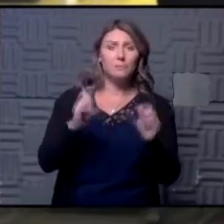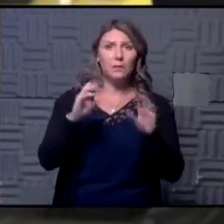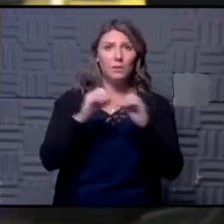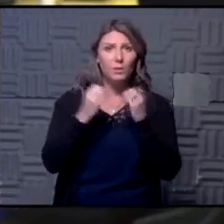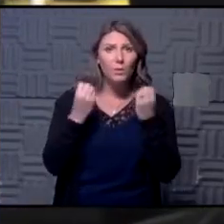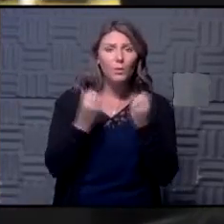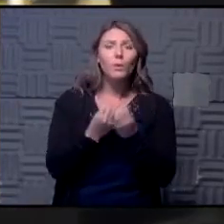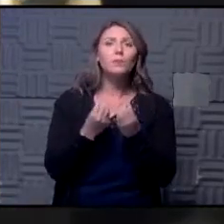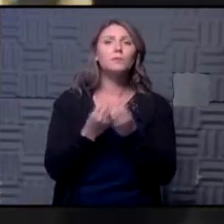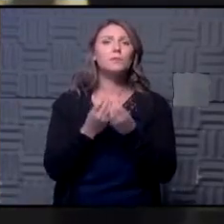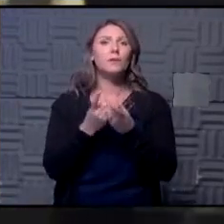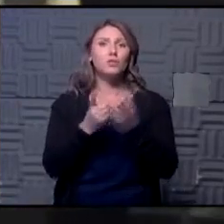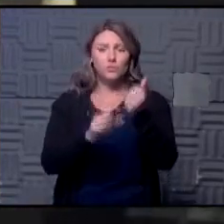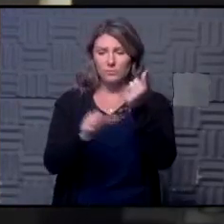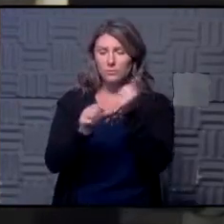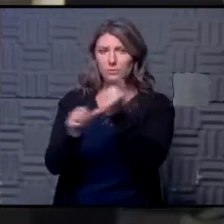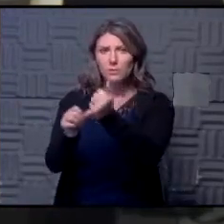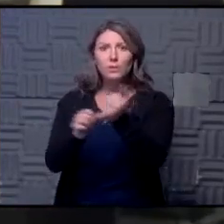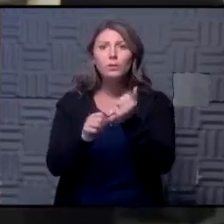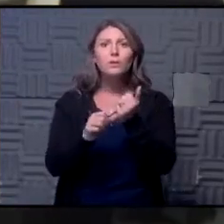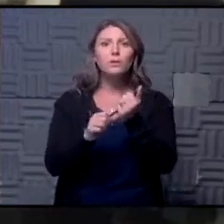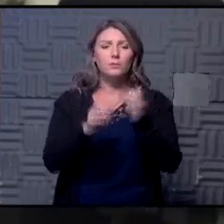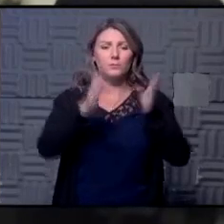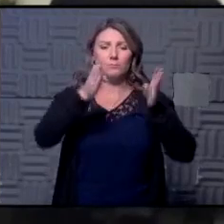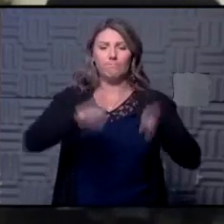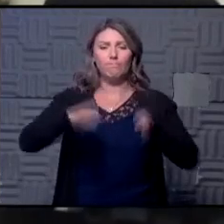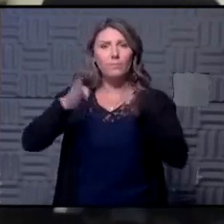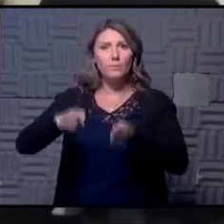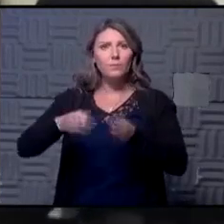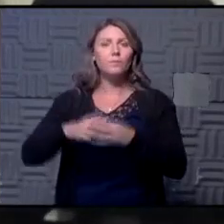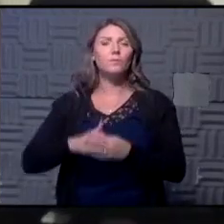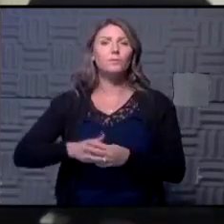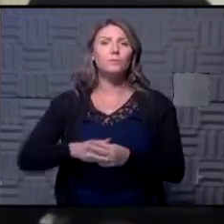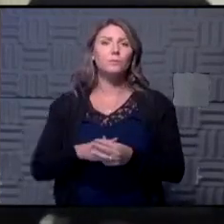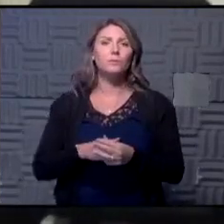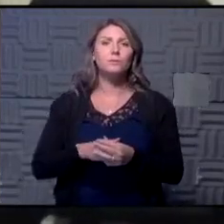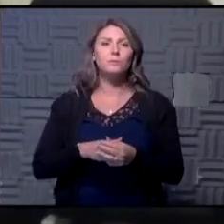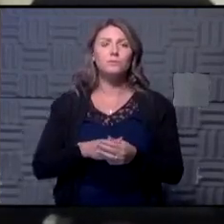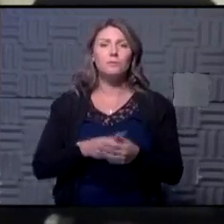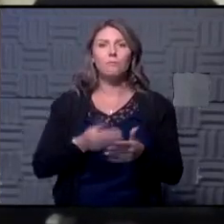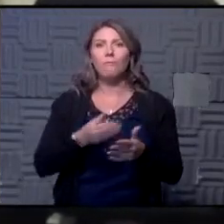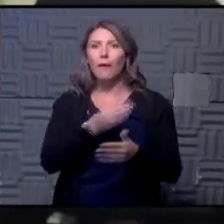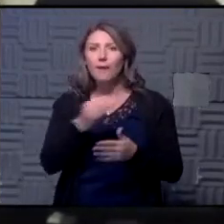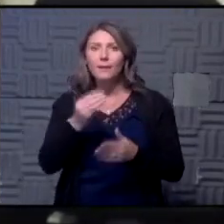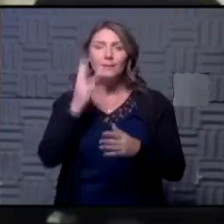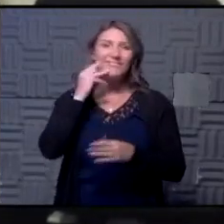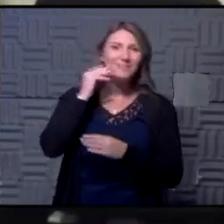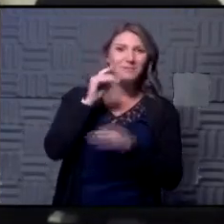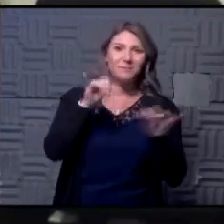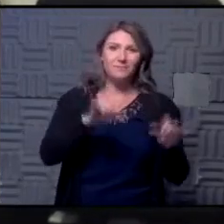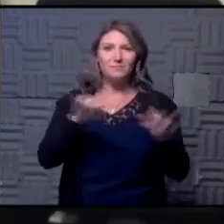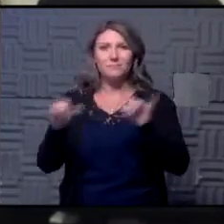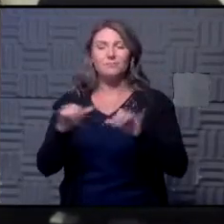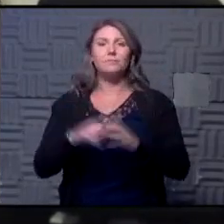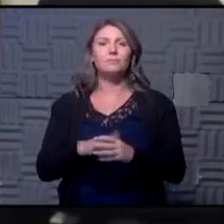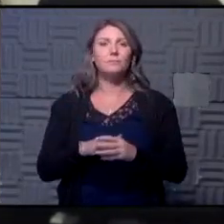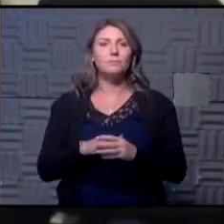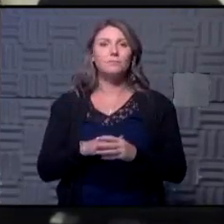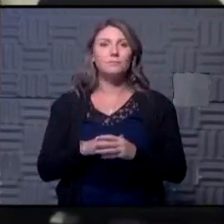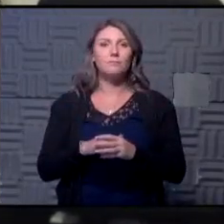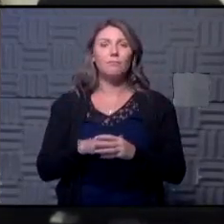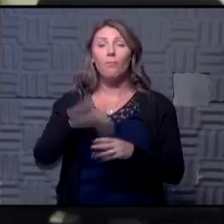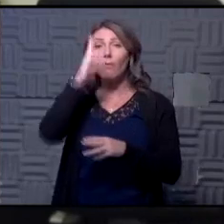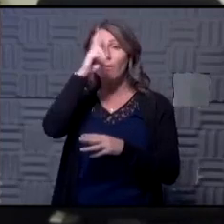that are assisting individuals and they're going through what she is now to Catholic